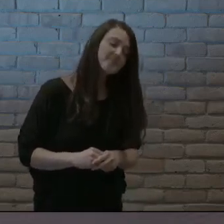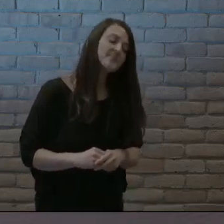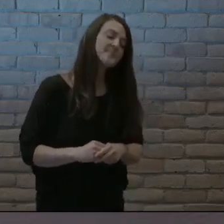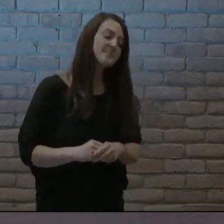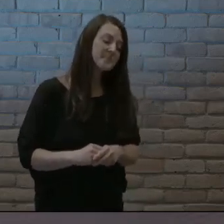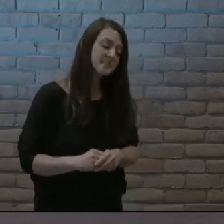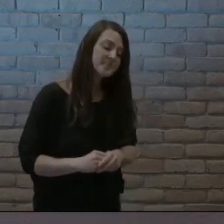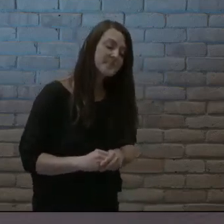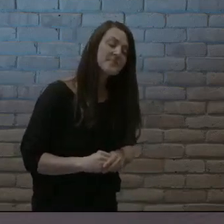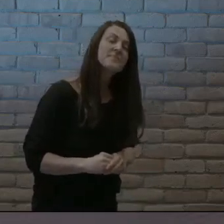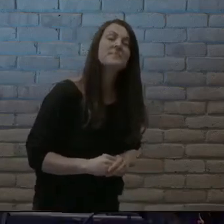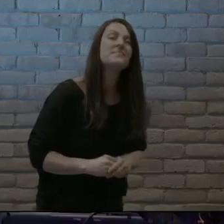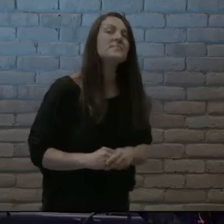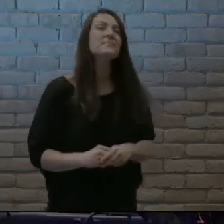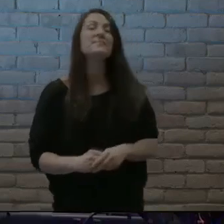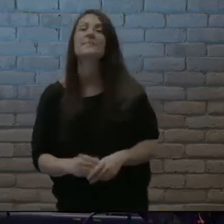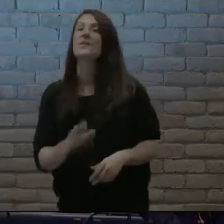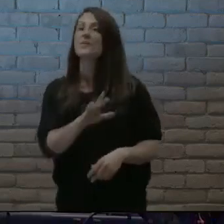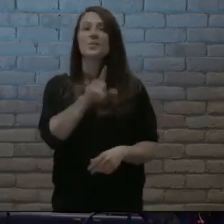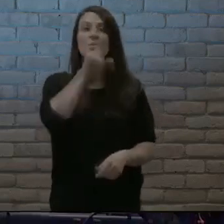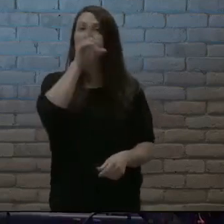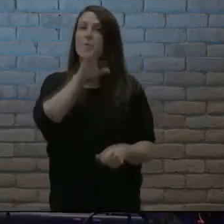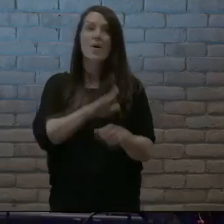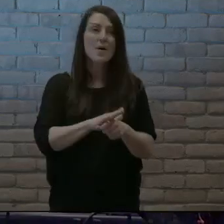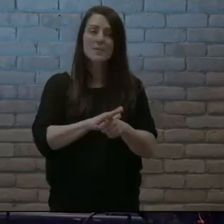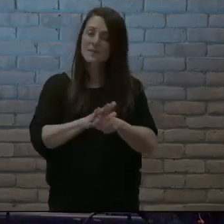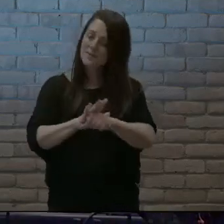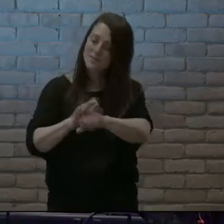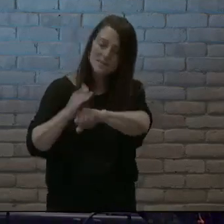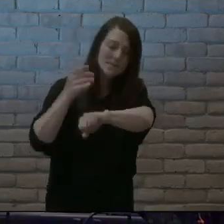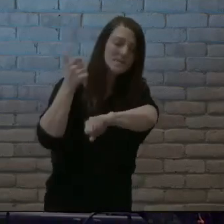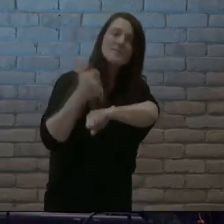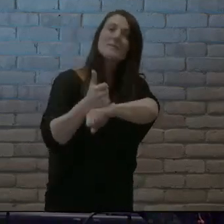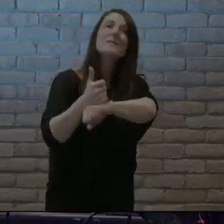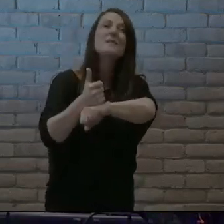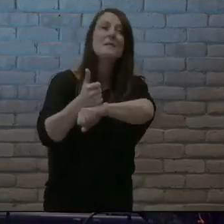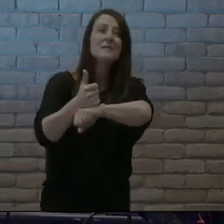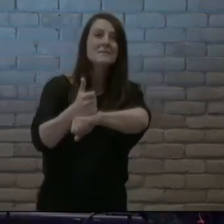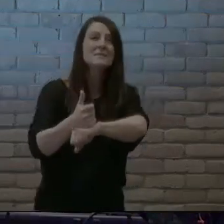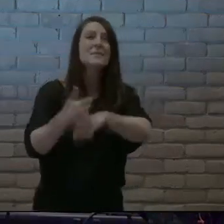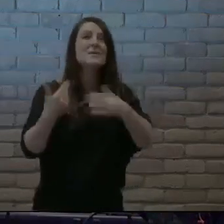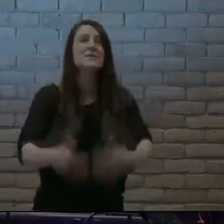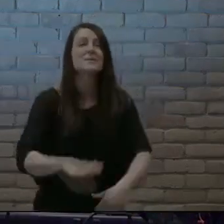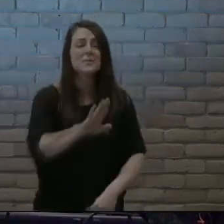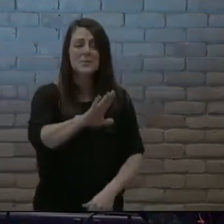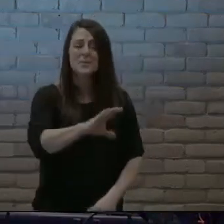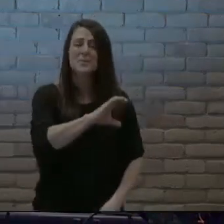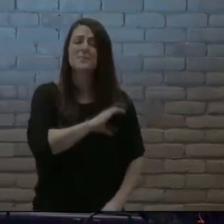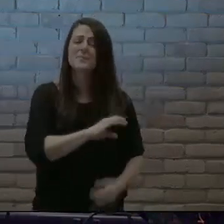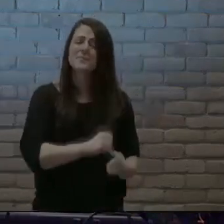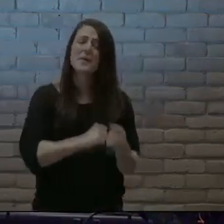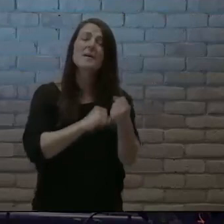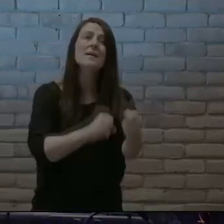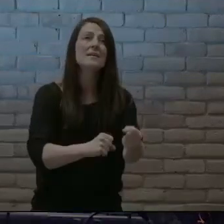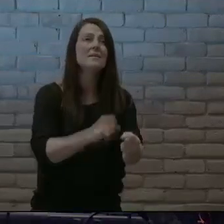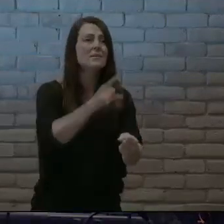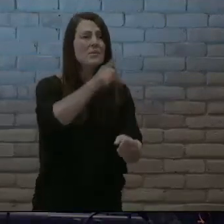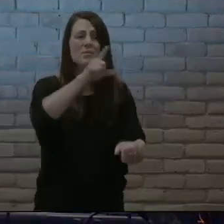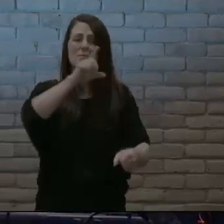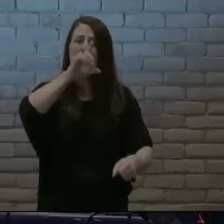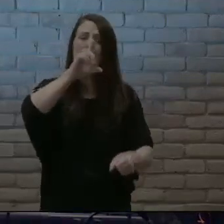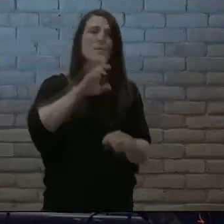will sing your